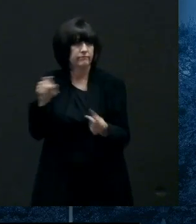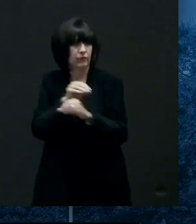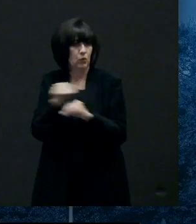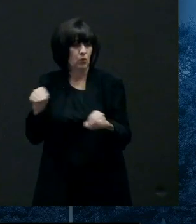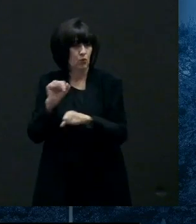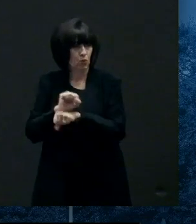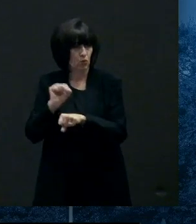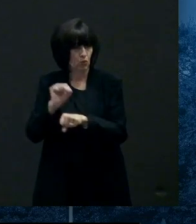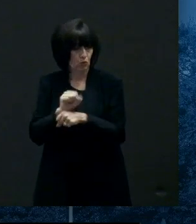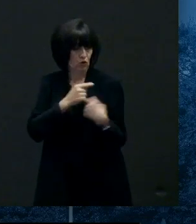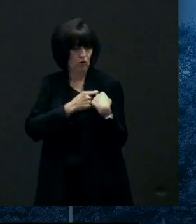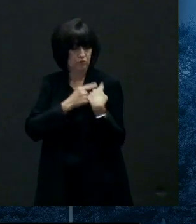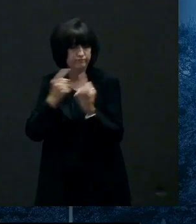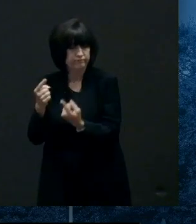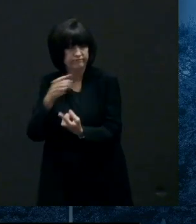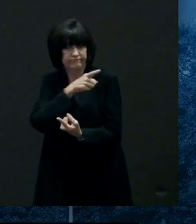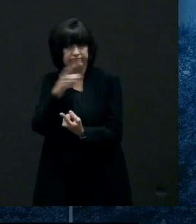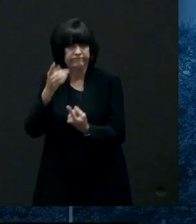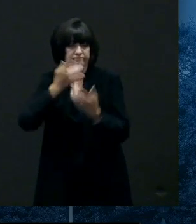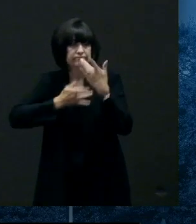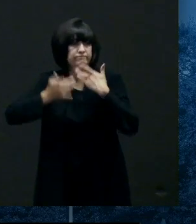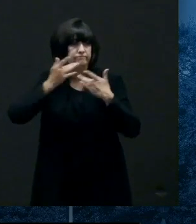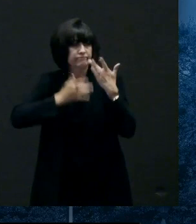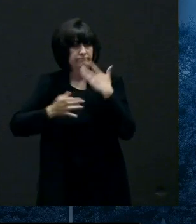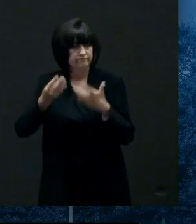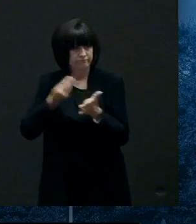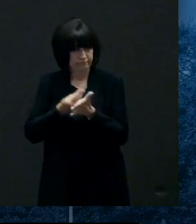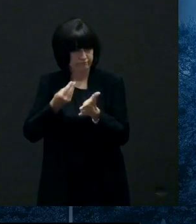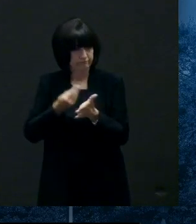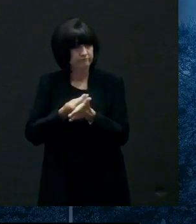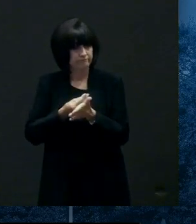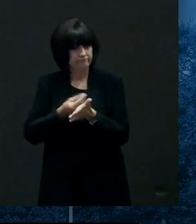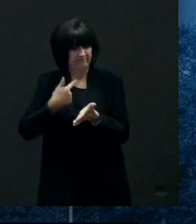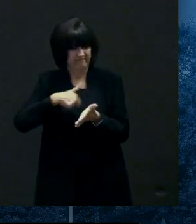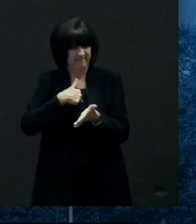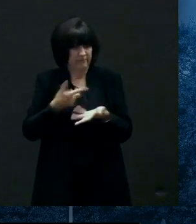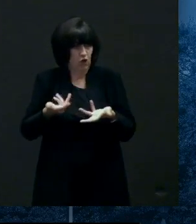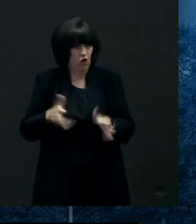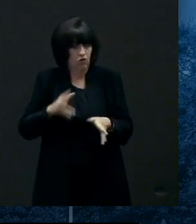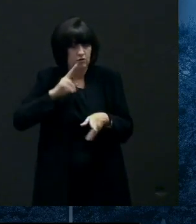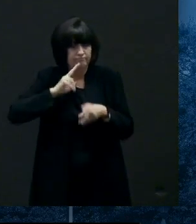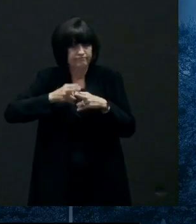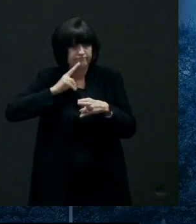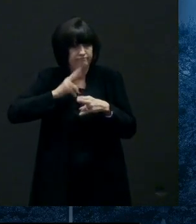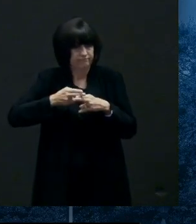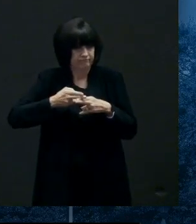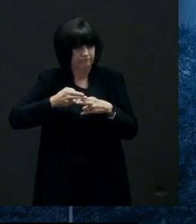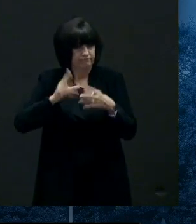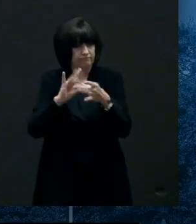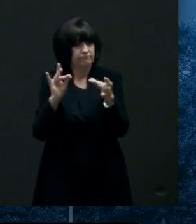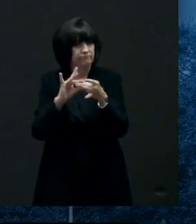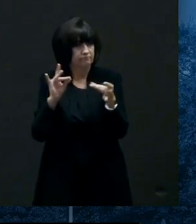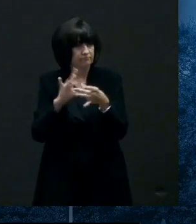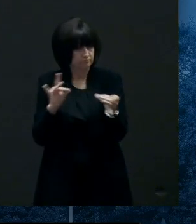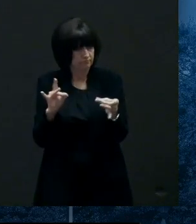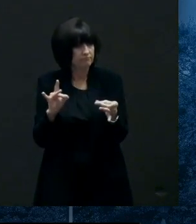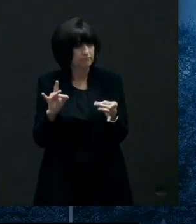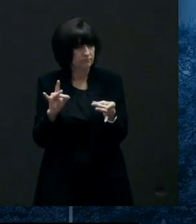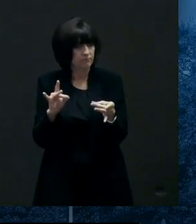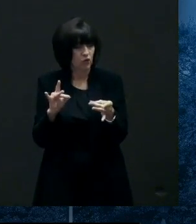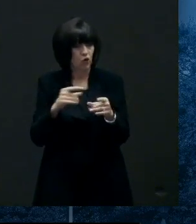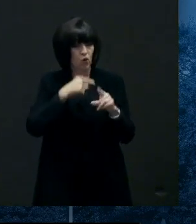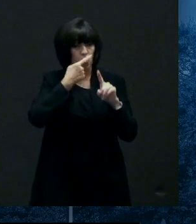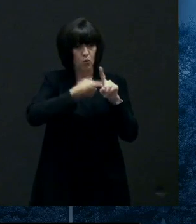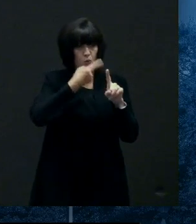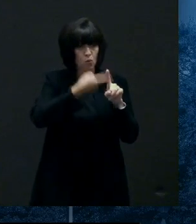unemployed have to support their families we talked earlier today about uh our rental and mortgage assistance programs